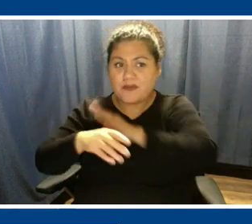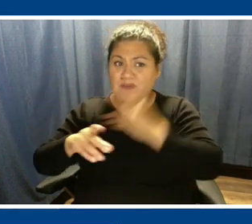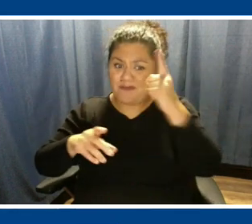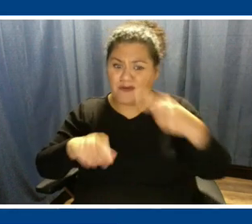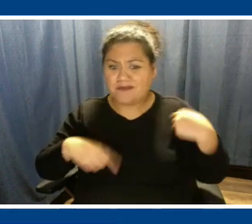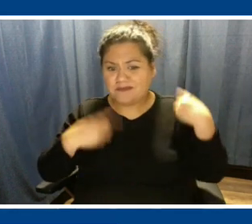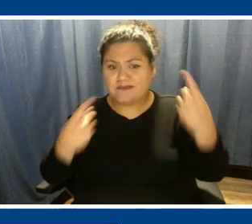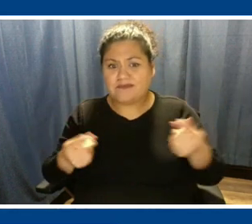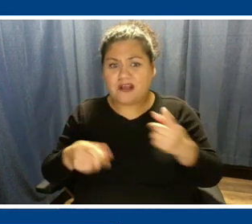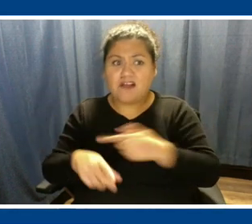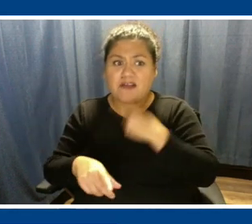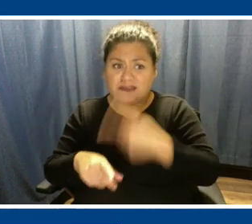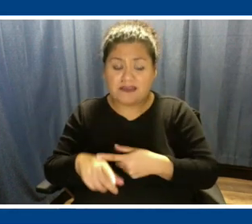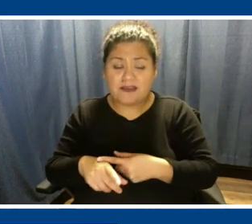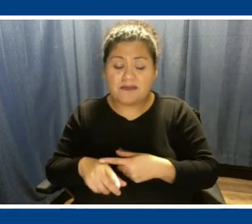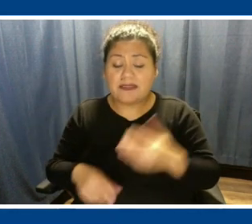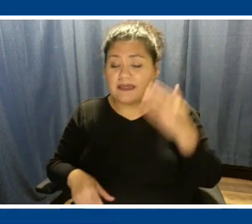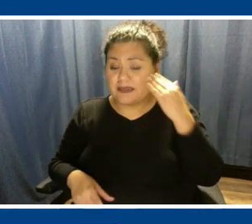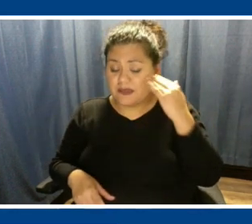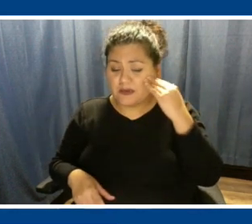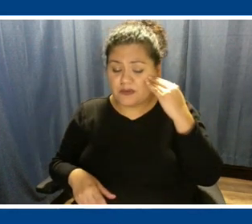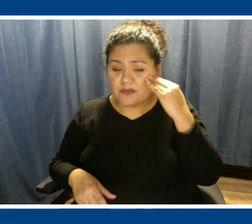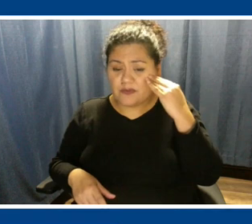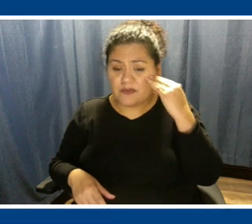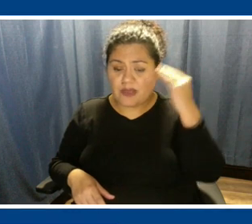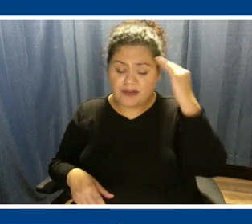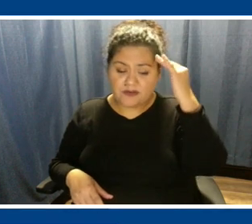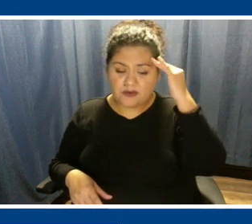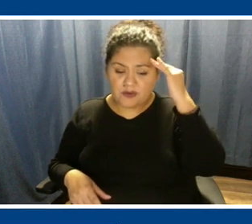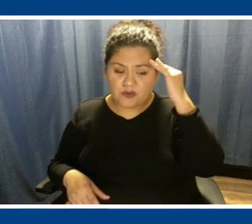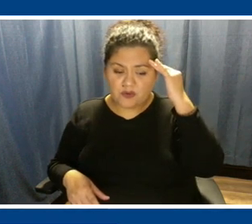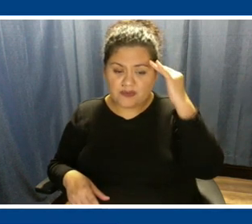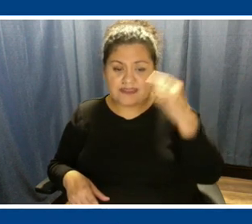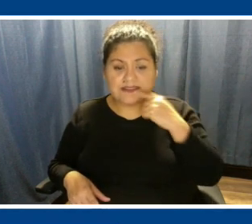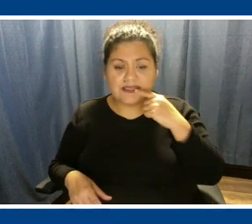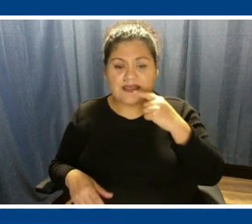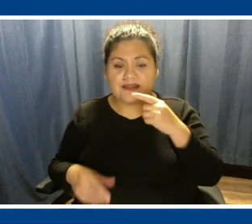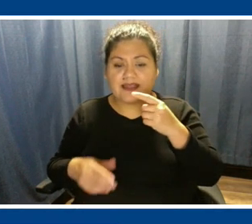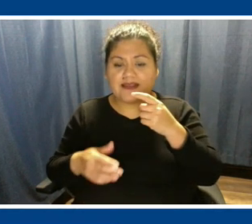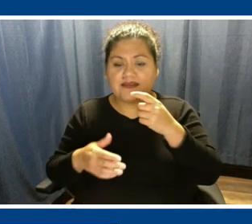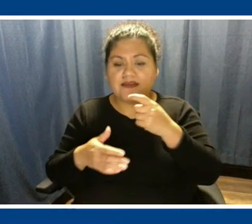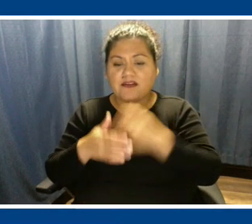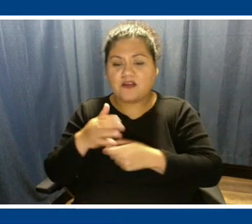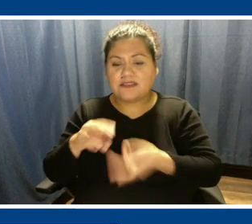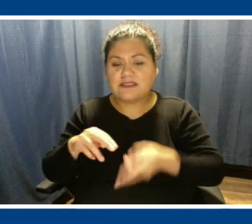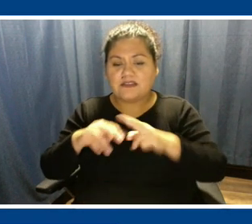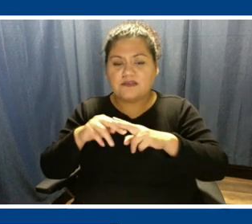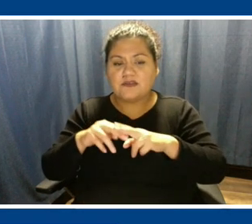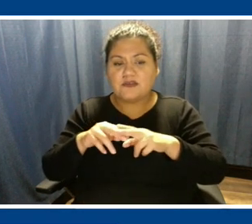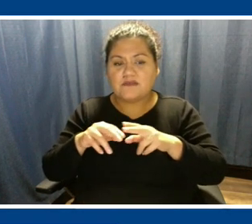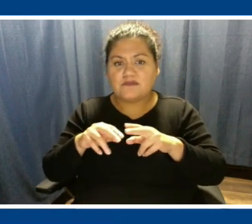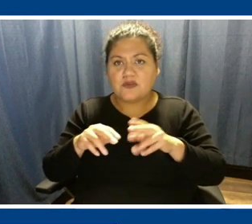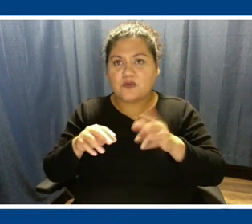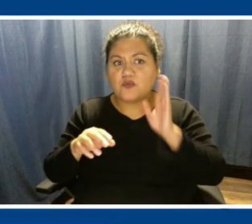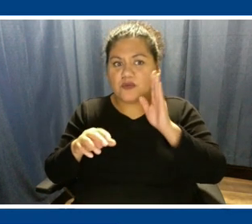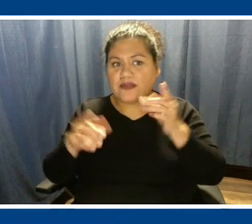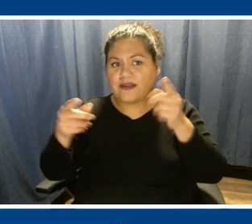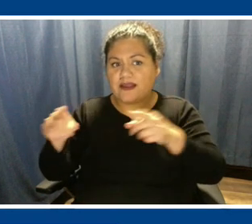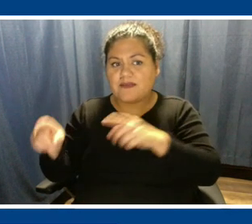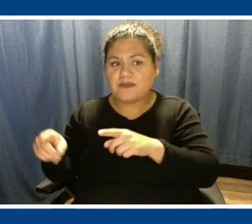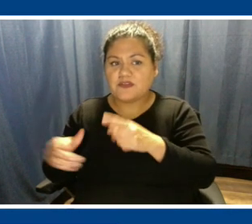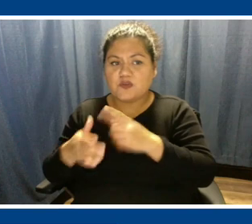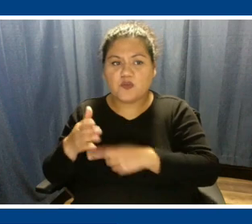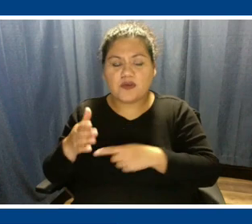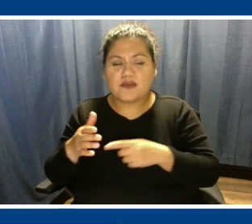know that it was mentioned that rate increases were coming. So what is going to be put towards ensuring that